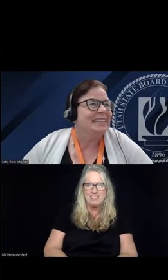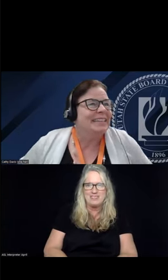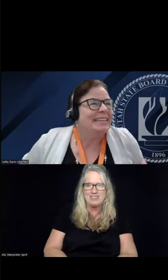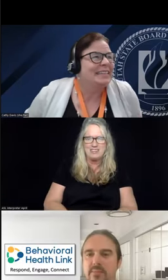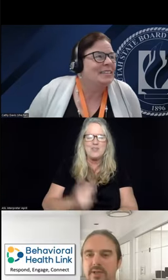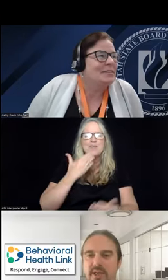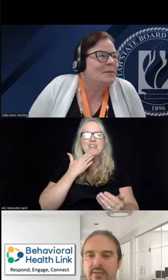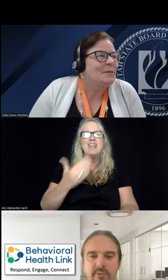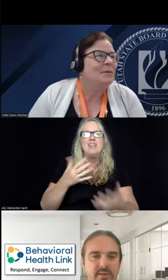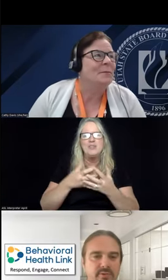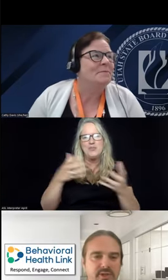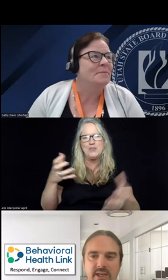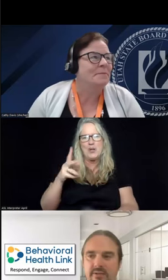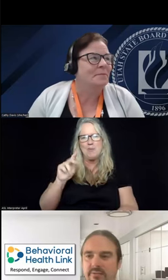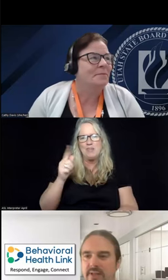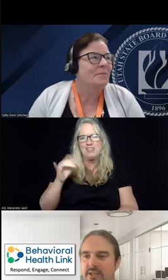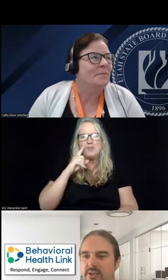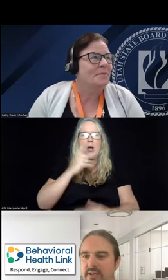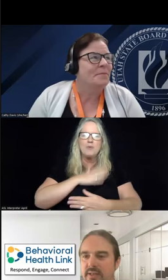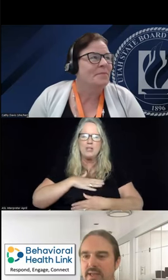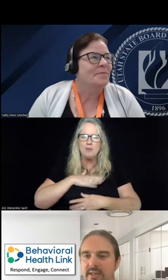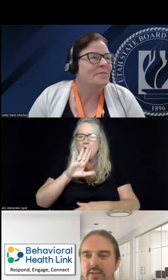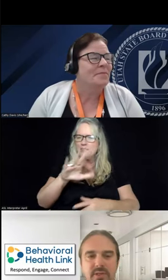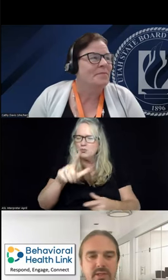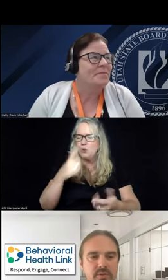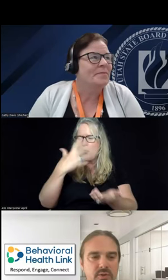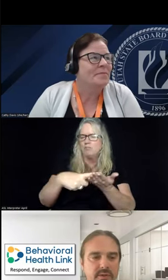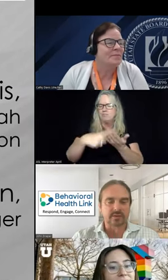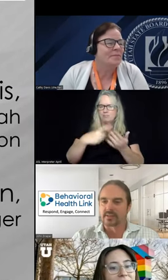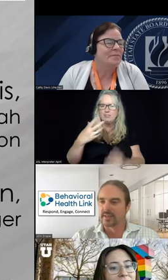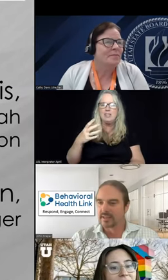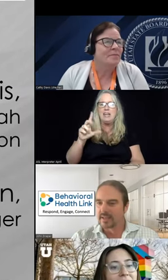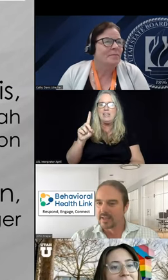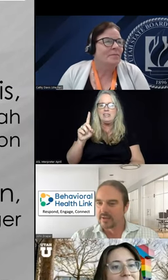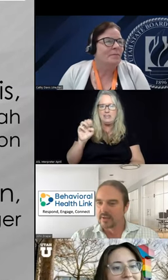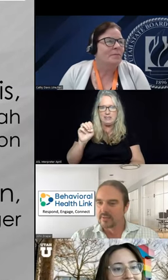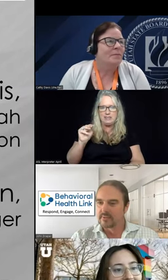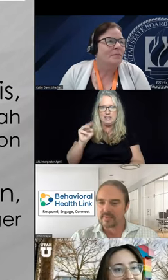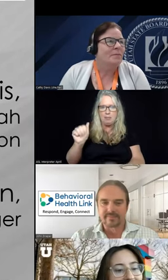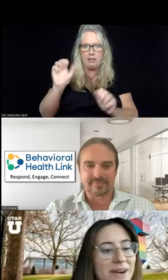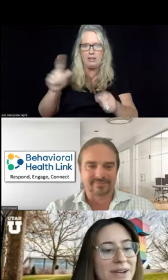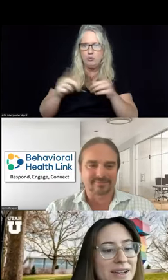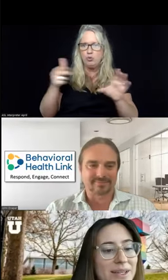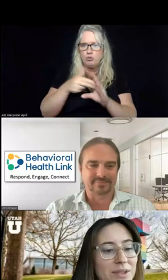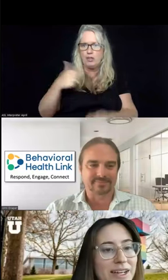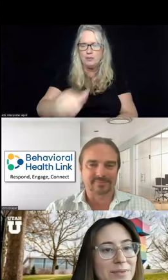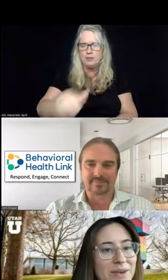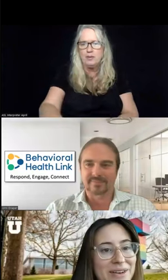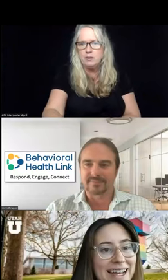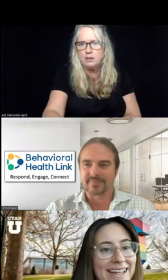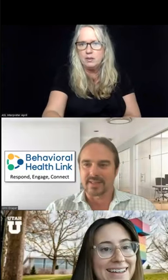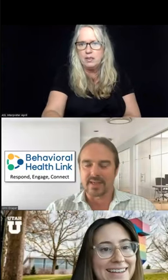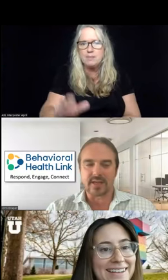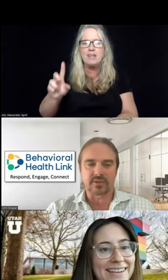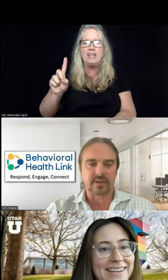Thank you so much, Kathy. Really appreciate your reflections on that. And Demma, can you join us? Yes. Are you guys able to